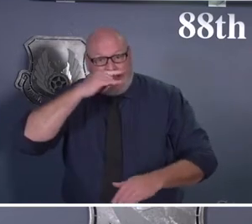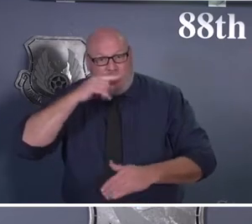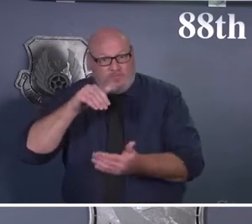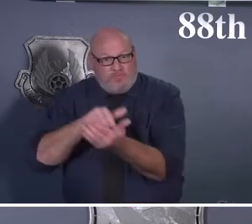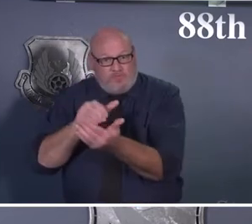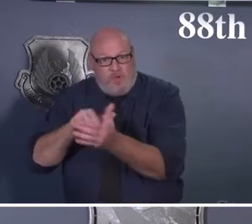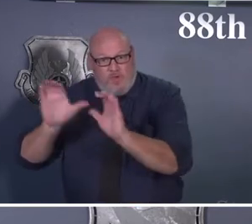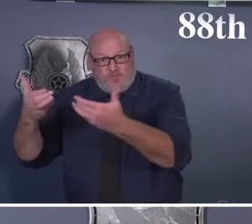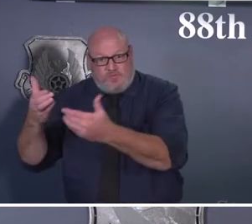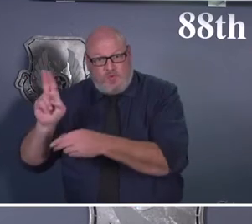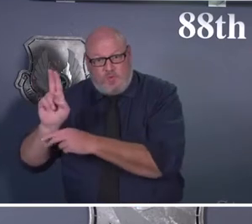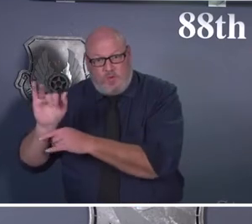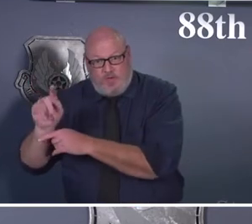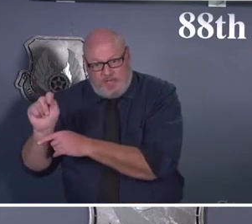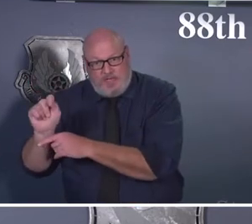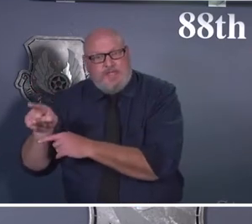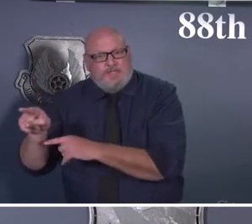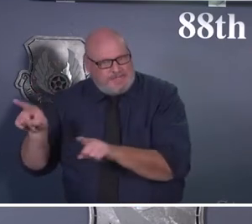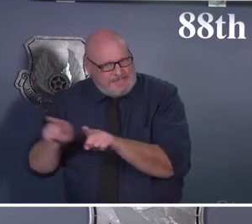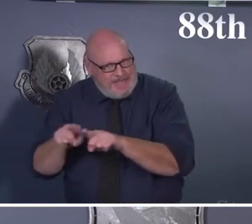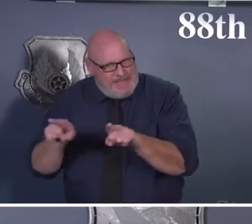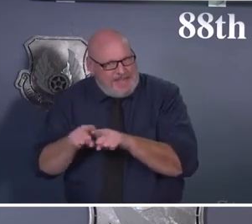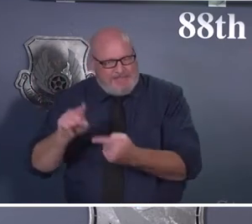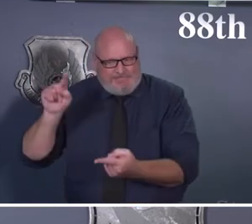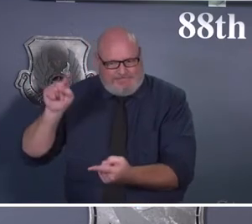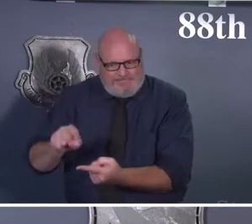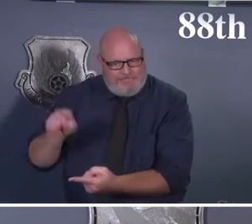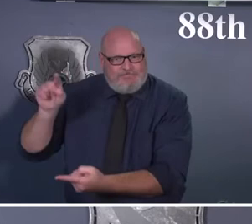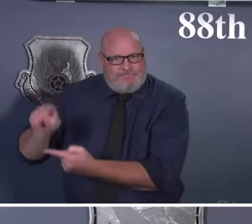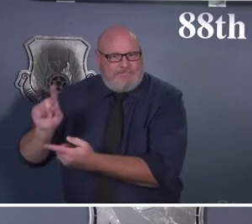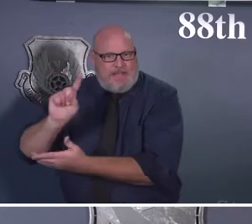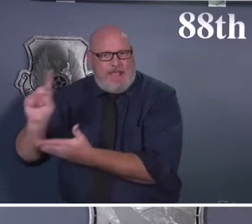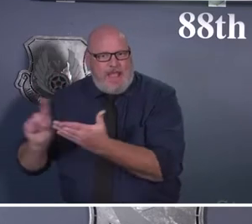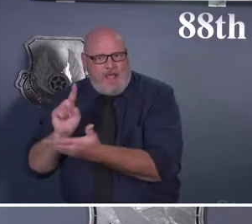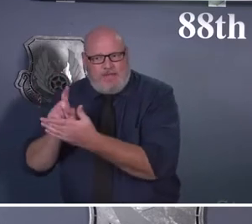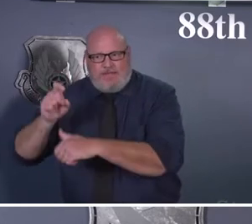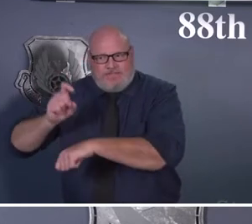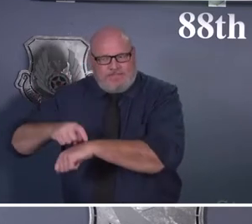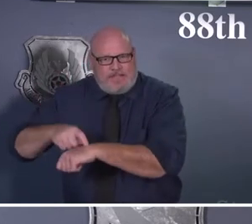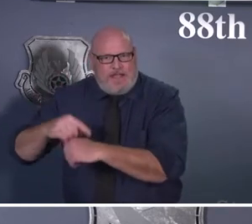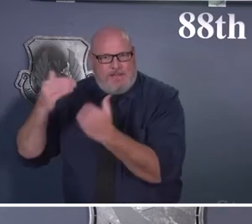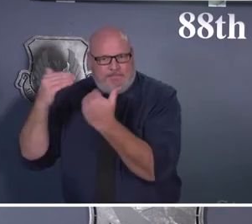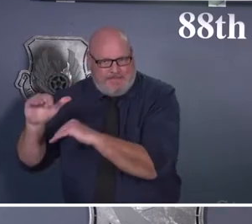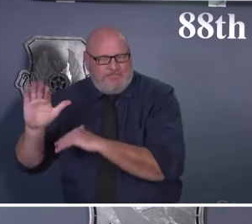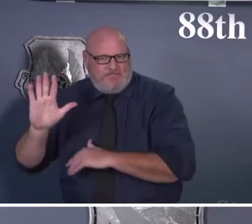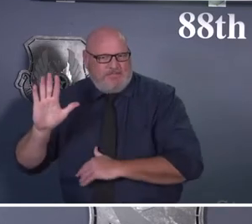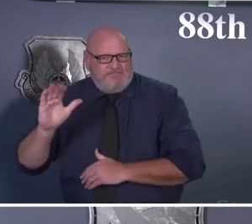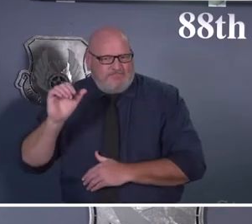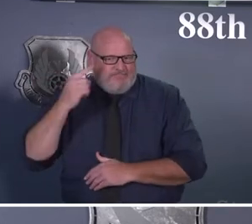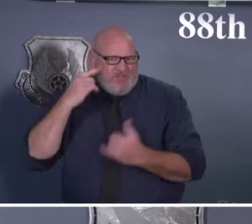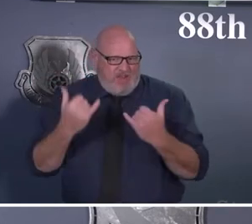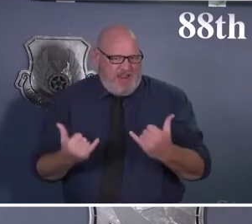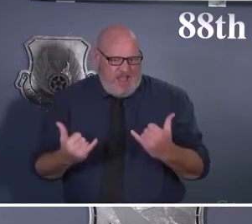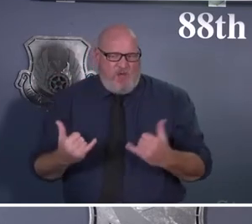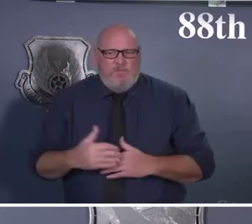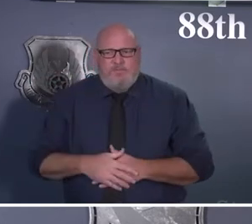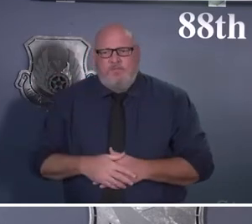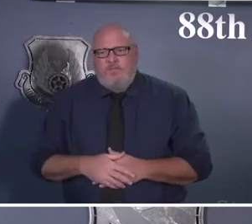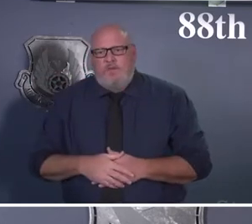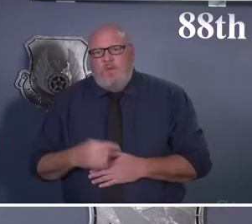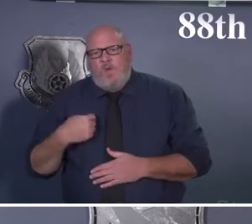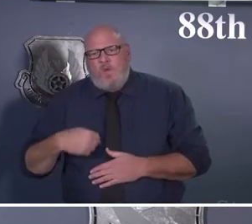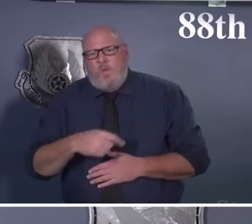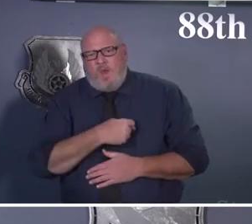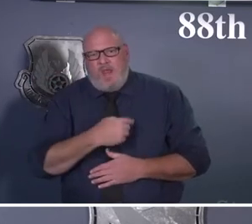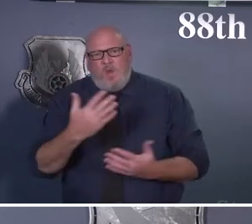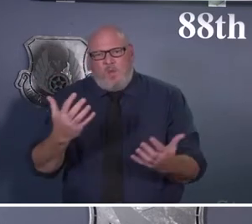is on military readiness and making sure that we have ready medics to go and deploy wherever we're called upon, but also to make sure that we maintain